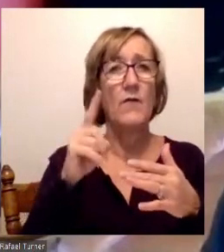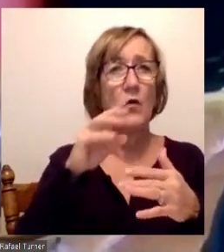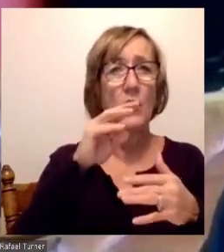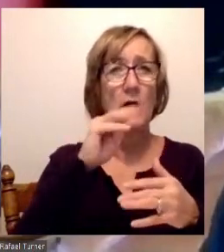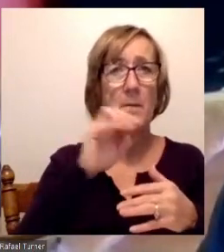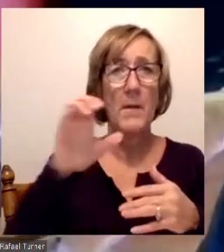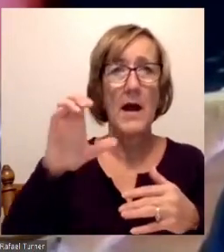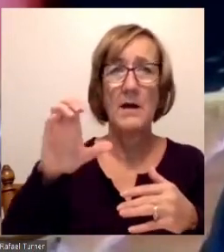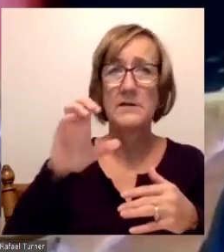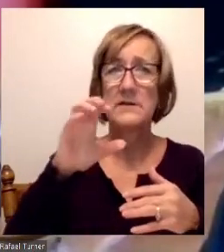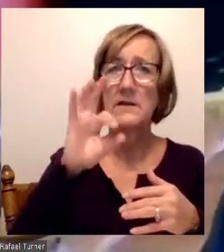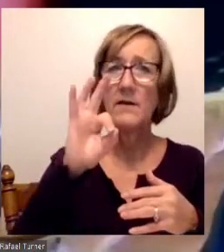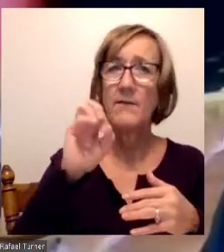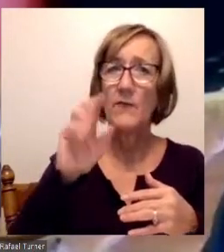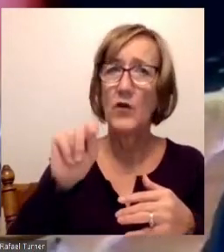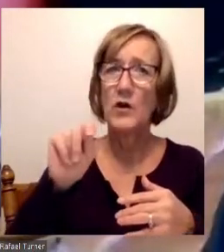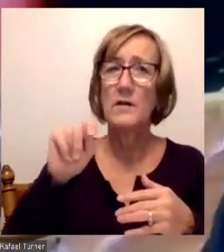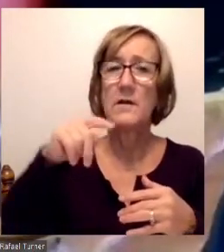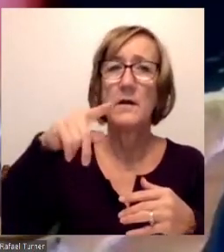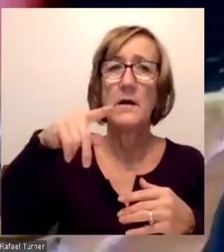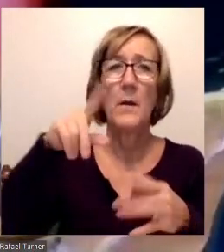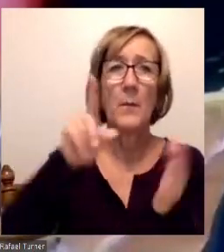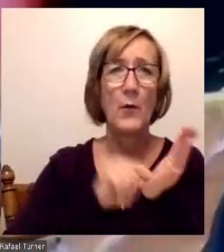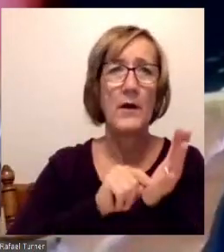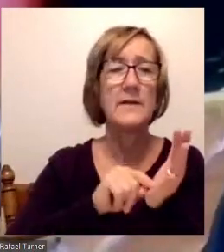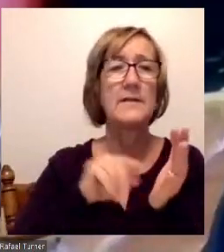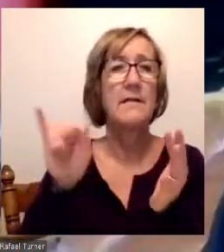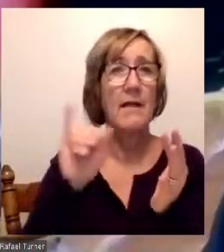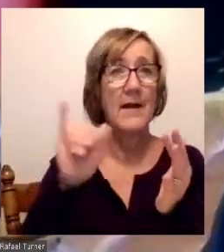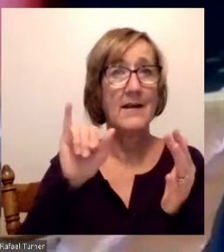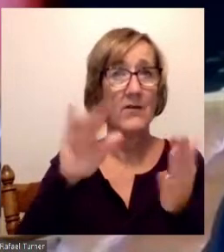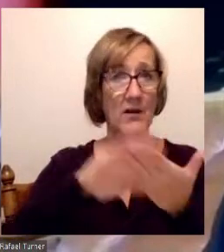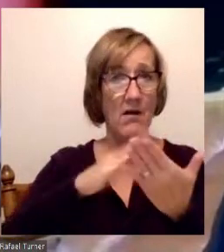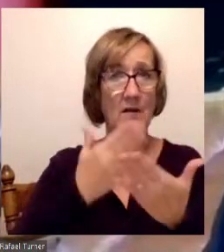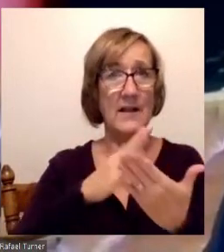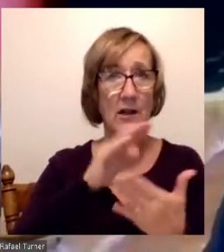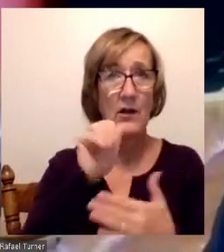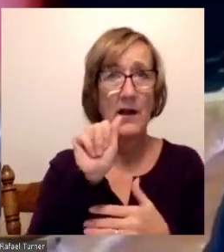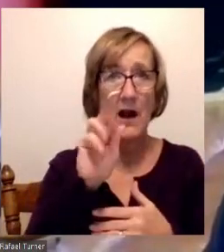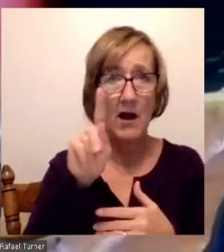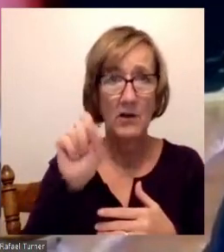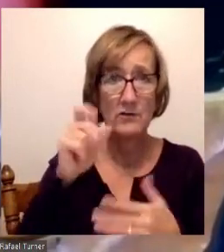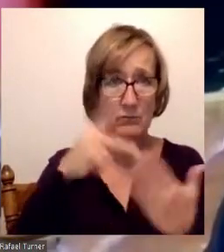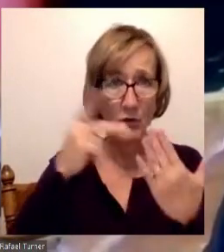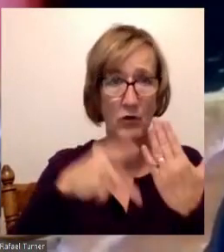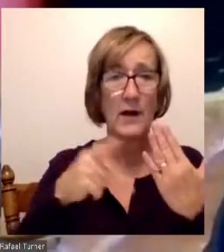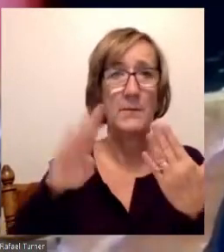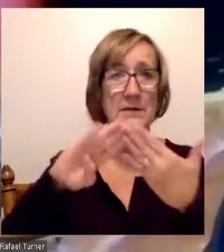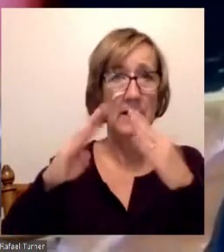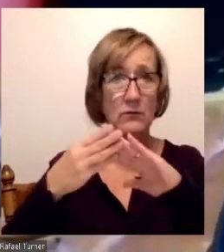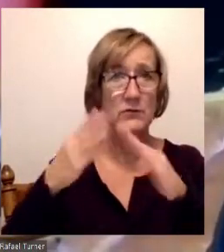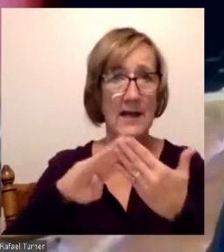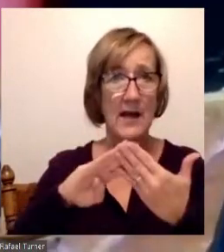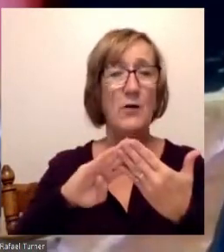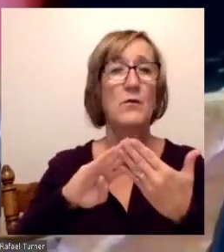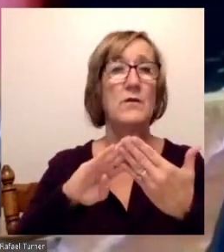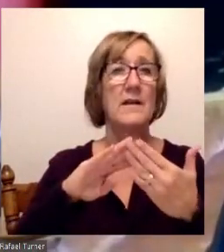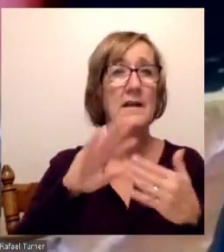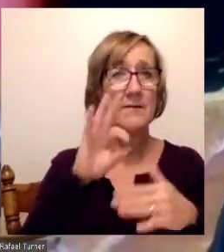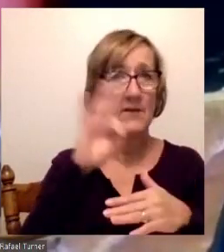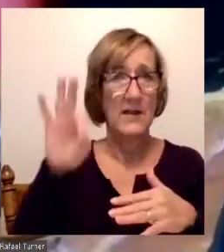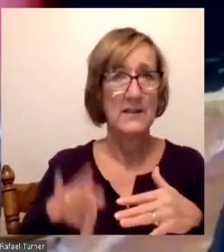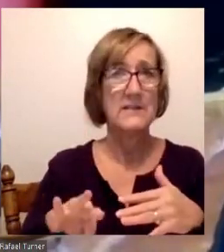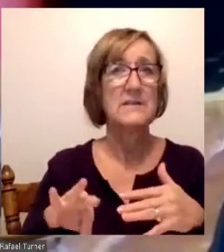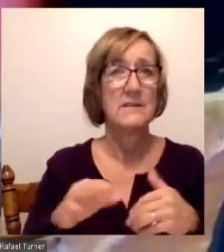downtown Flint by expanding the culinary arts program and doing a build-out in downtown of our new culinary arts building